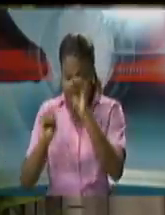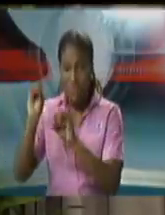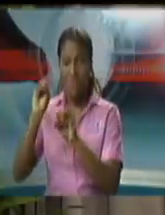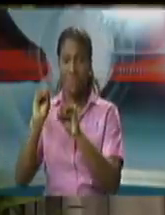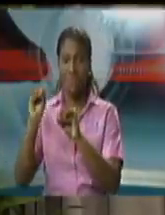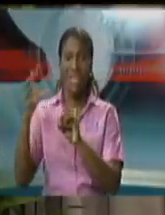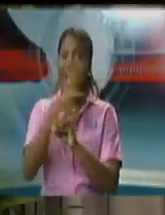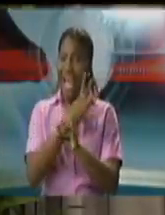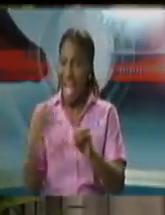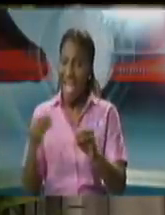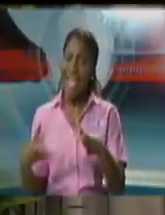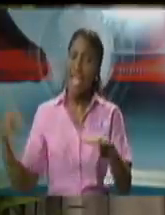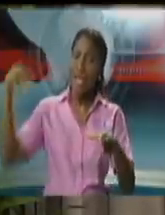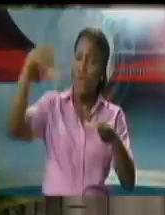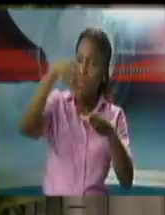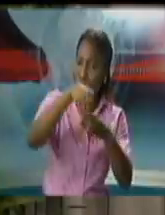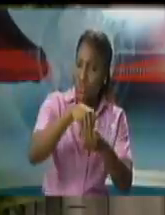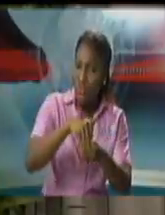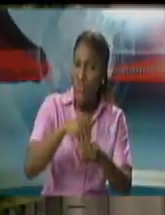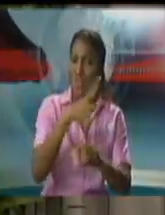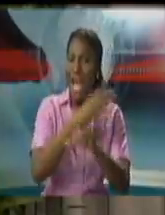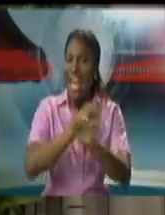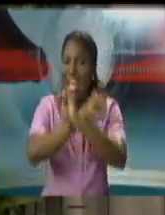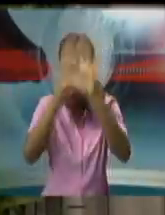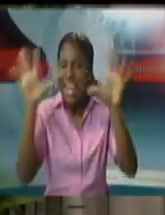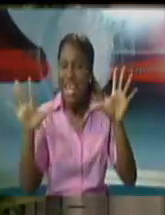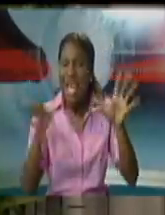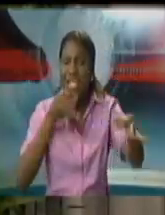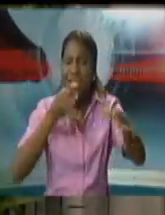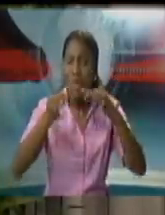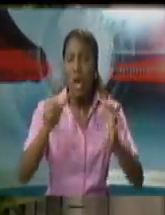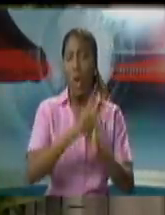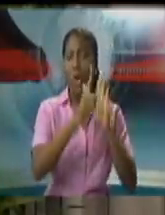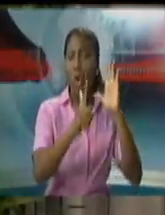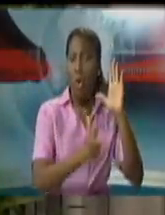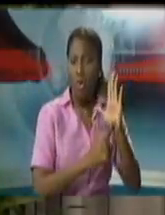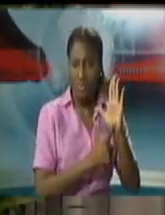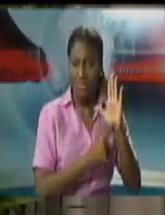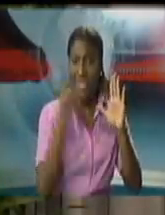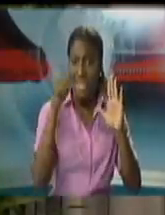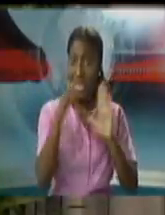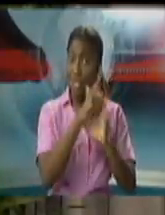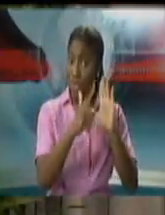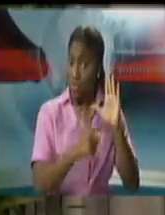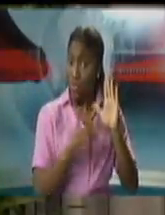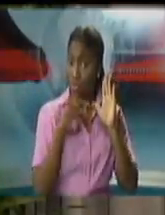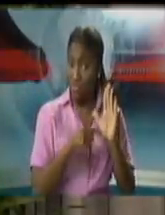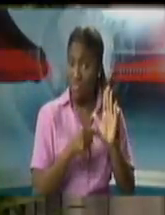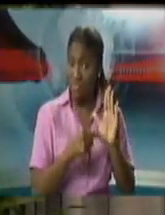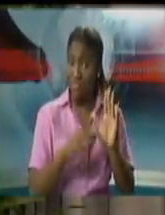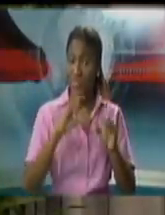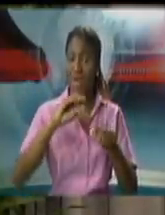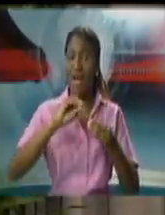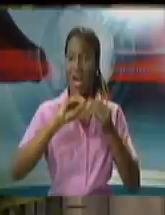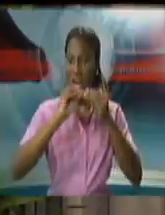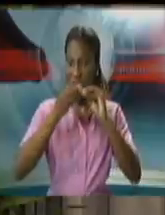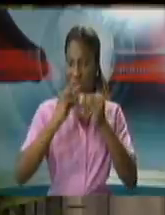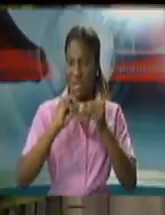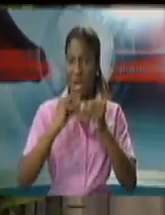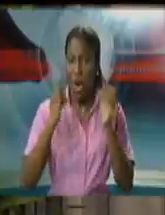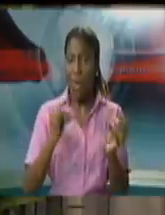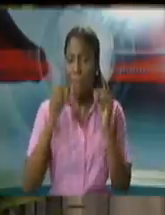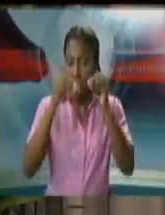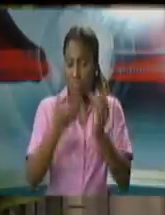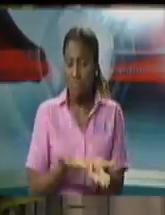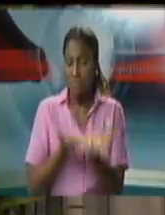includes an express clarification on the law. This regulation is now Legal Notice number 75. It was issued yesterday,